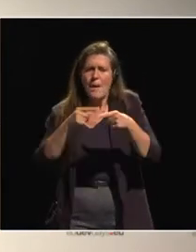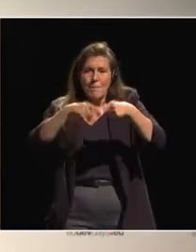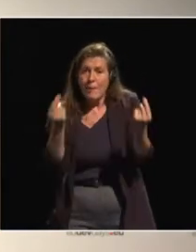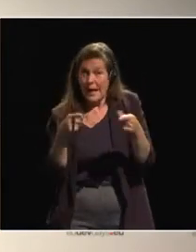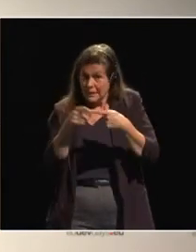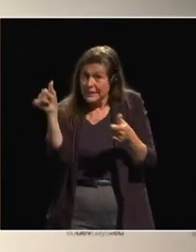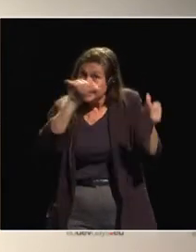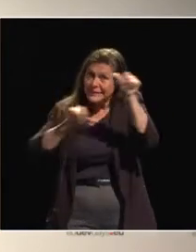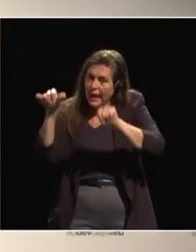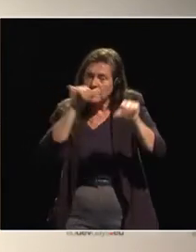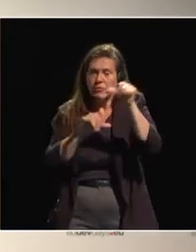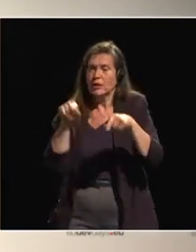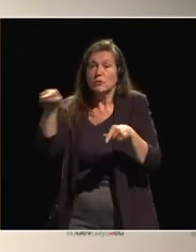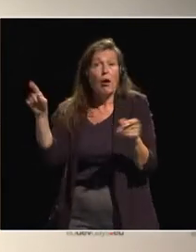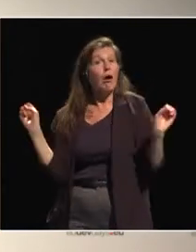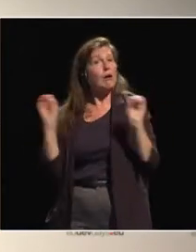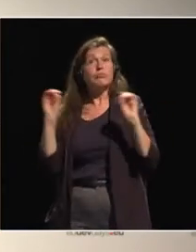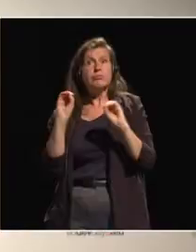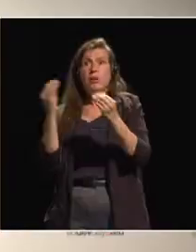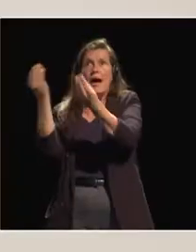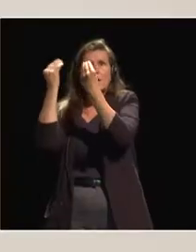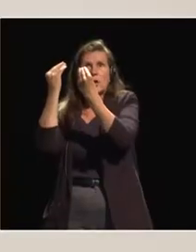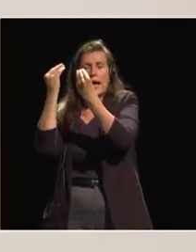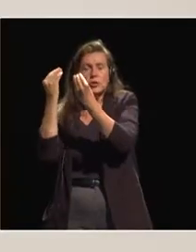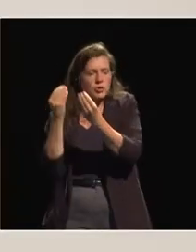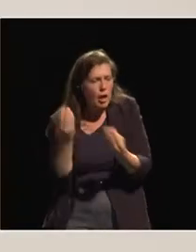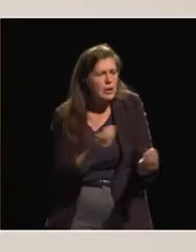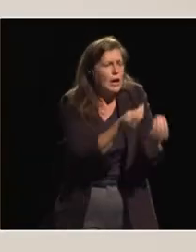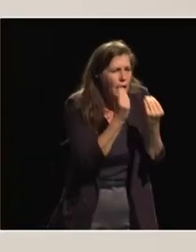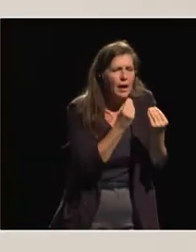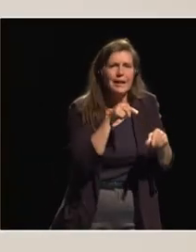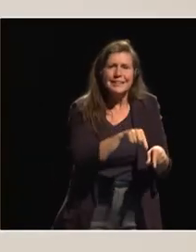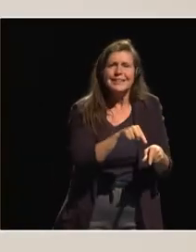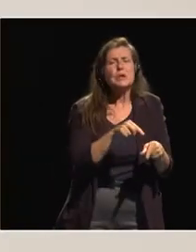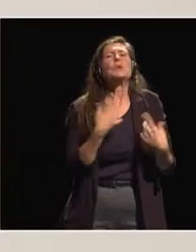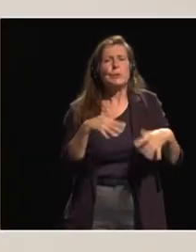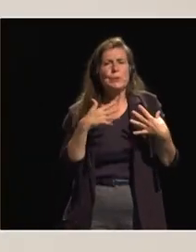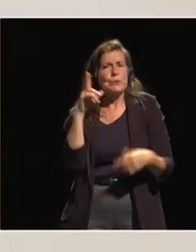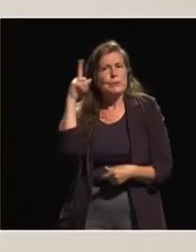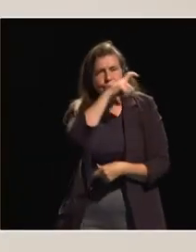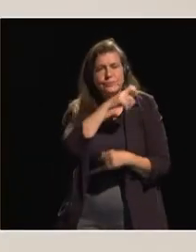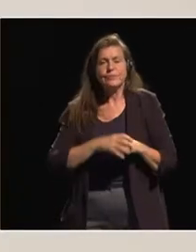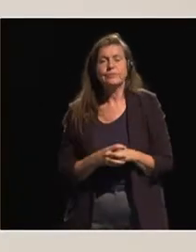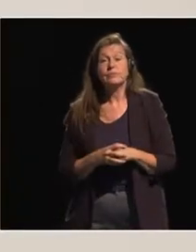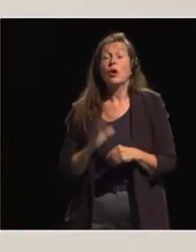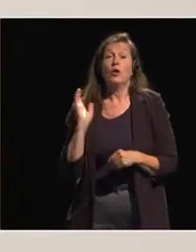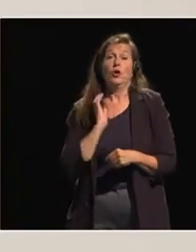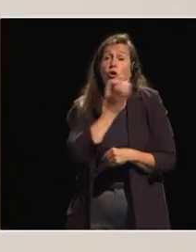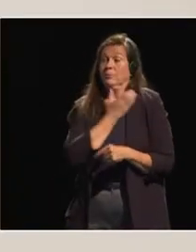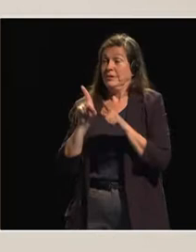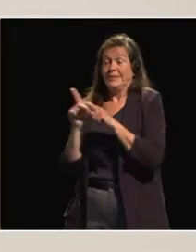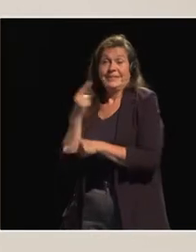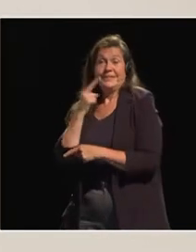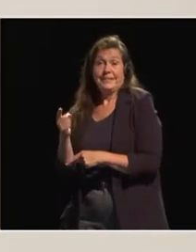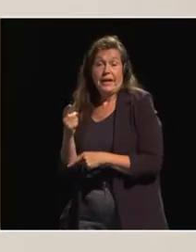So training people who are not educated, it's not easy. And also, as the commissioner said, in